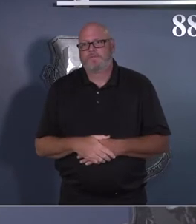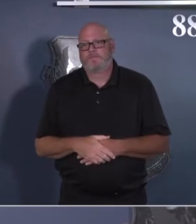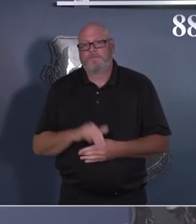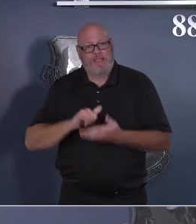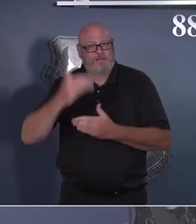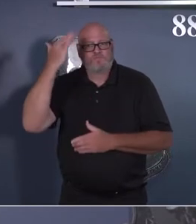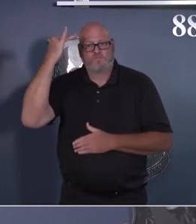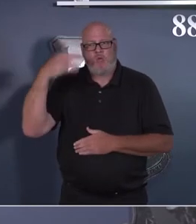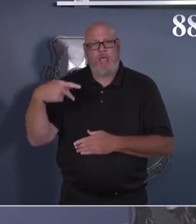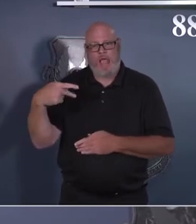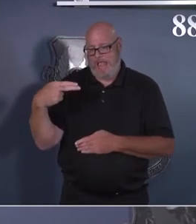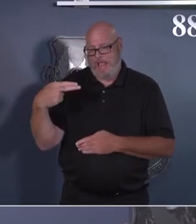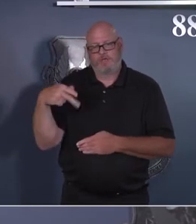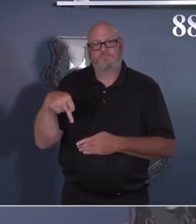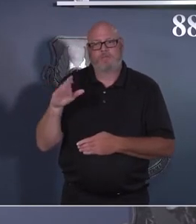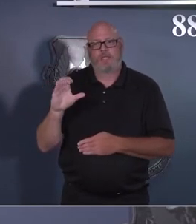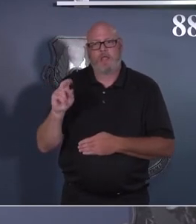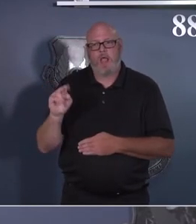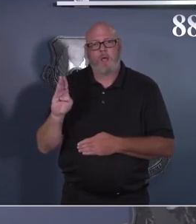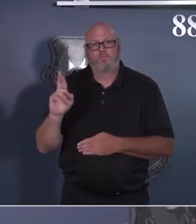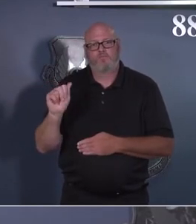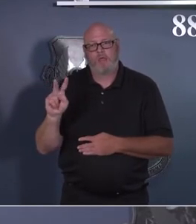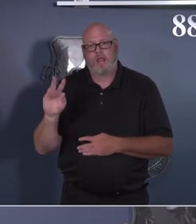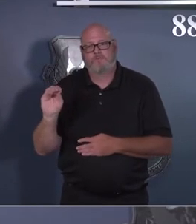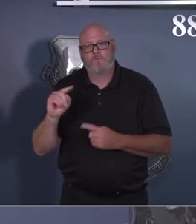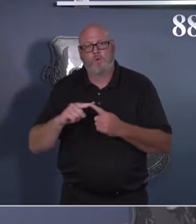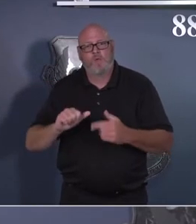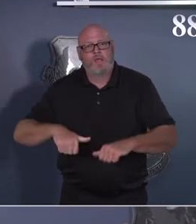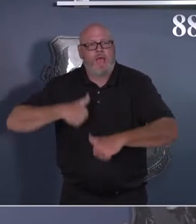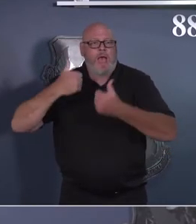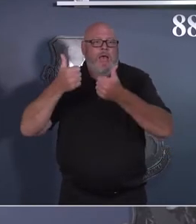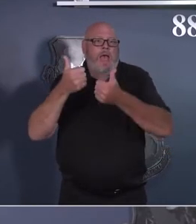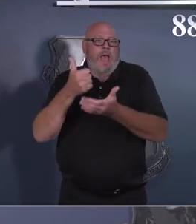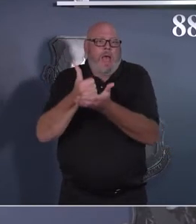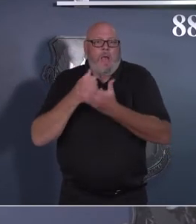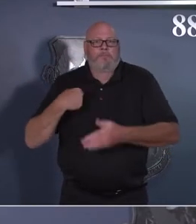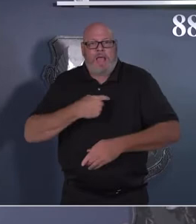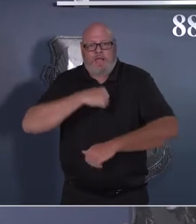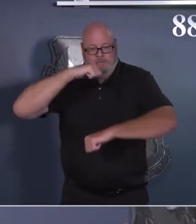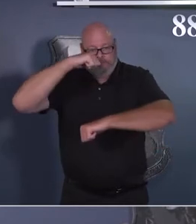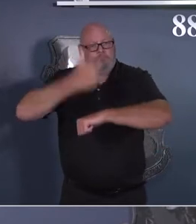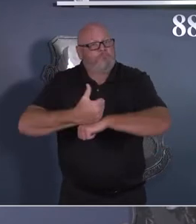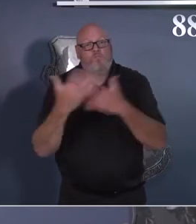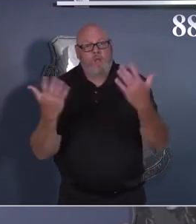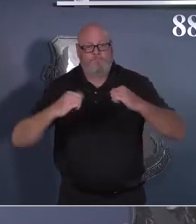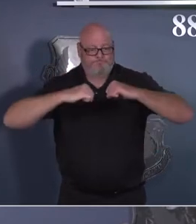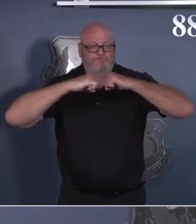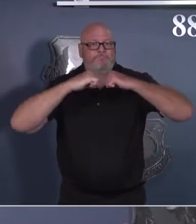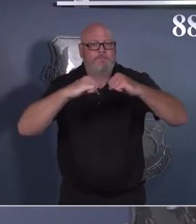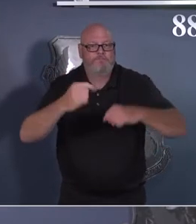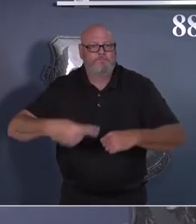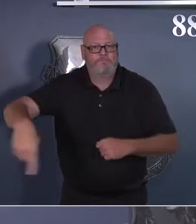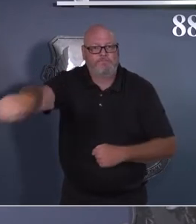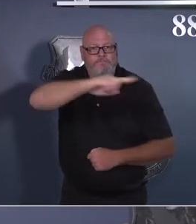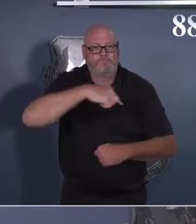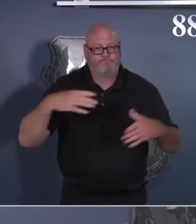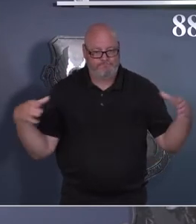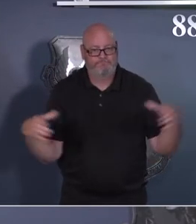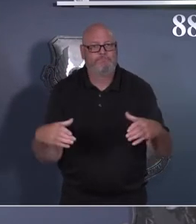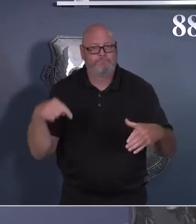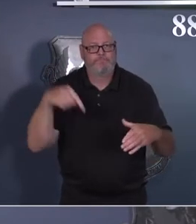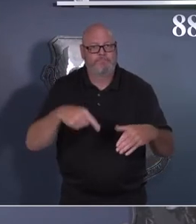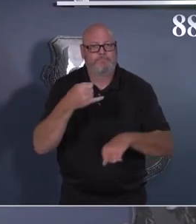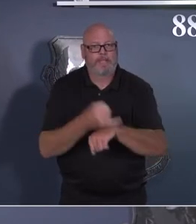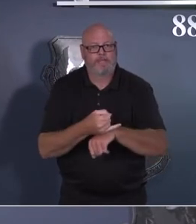mission. So why not a public health emergency? When I look at whether to declare a public health